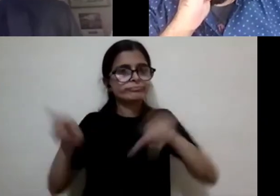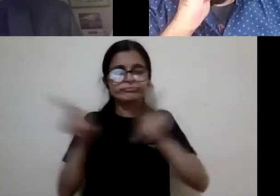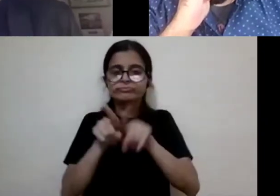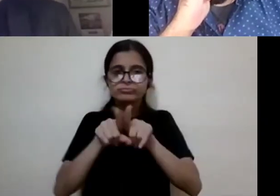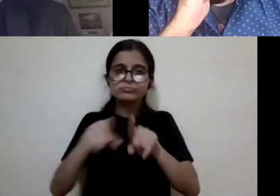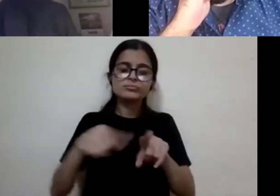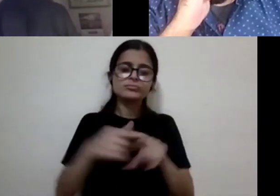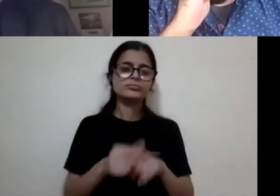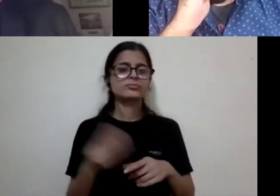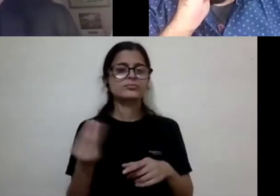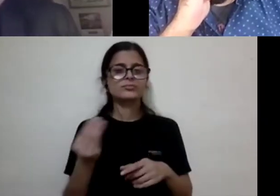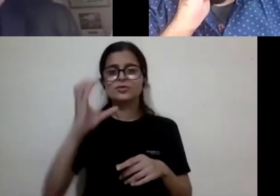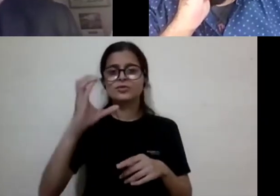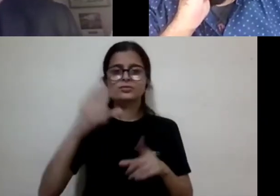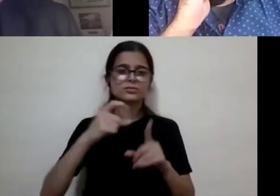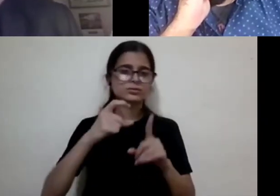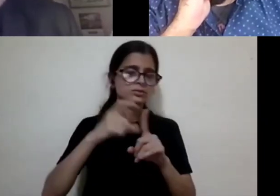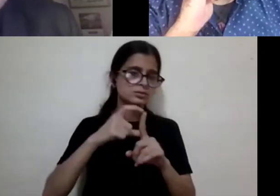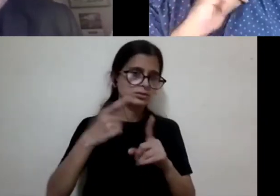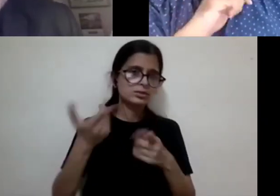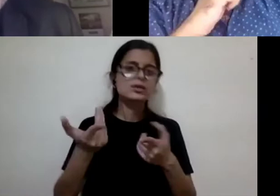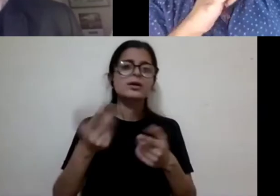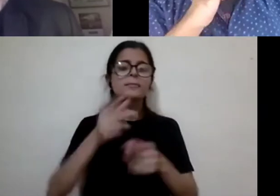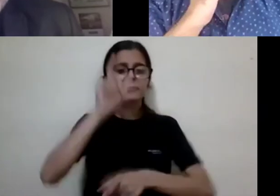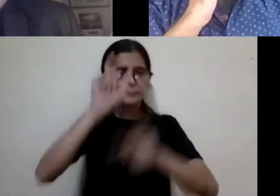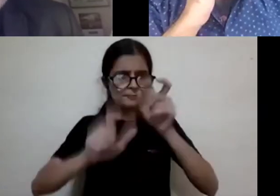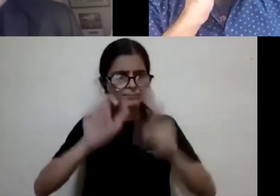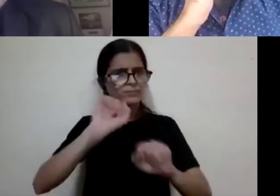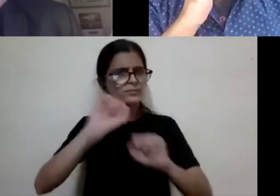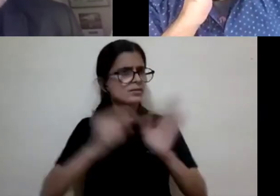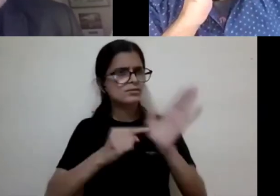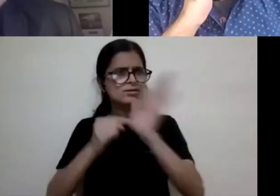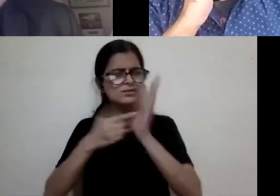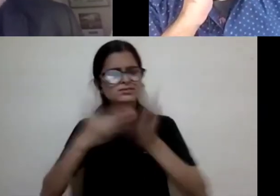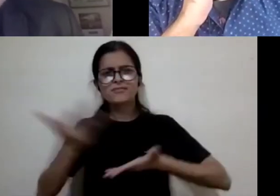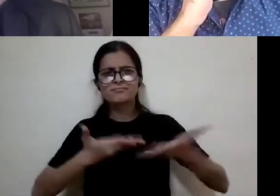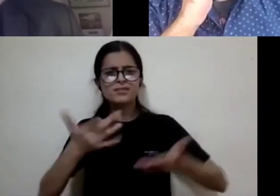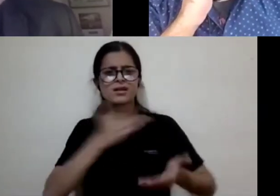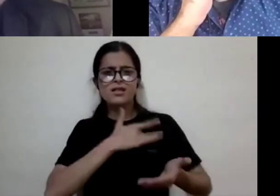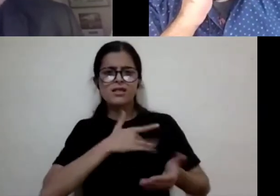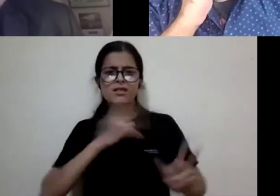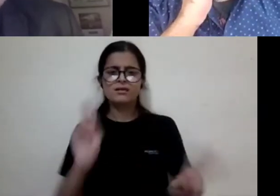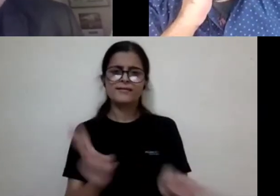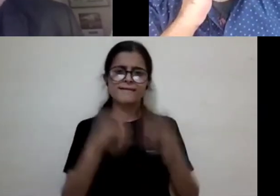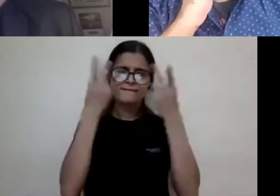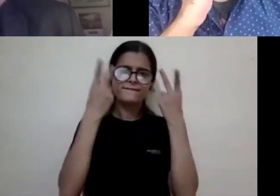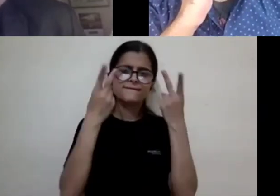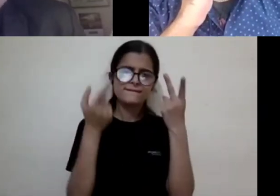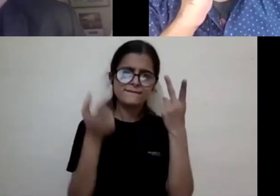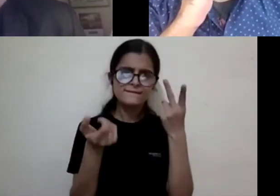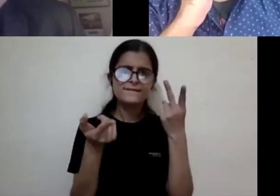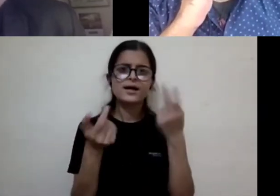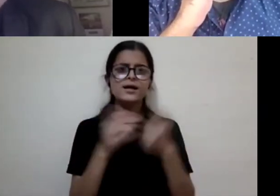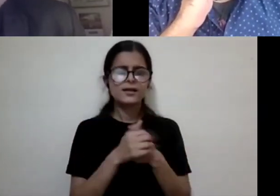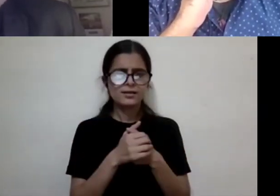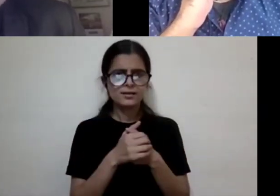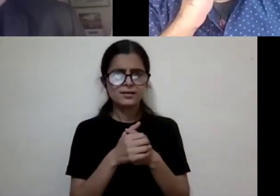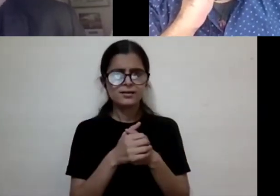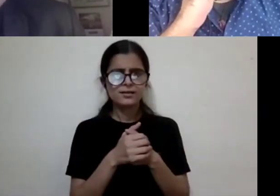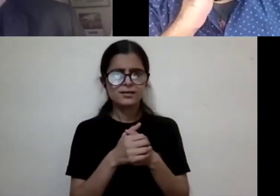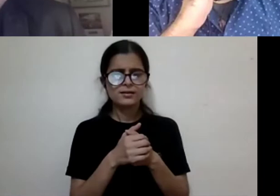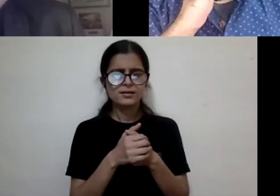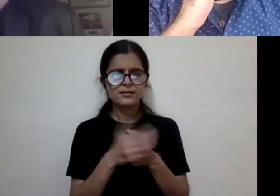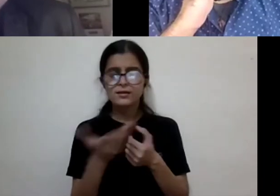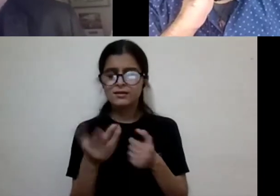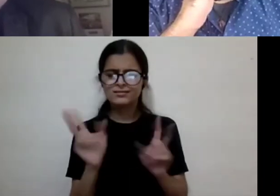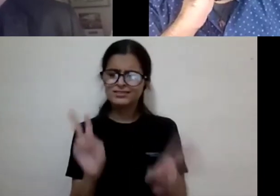uh, who have shown us that, you know, those behaviors, at least in terms of germs and viruses are not, not, are not unproductive.